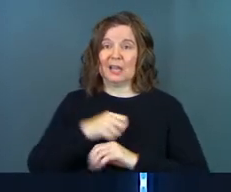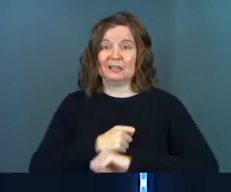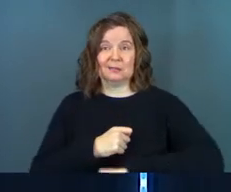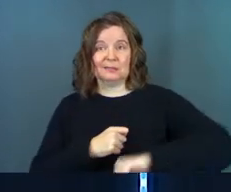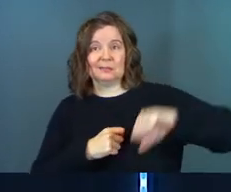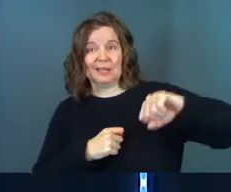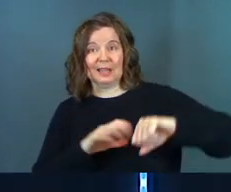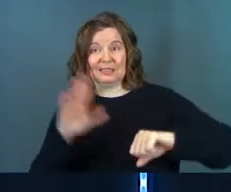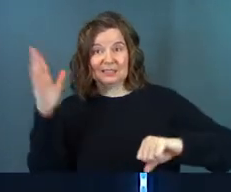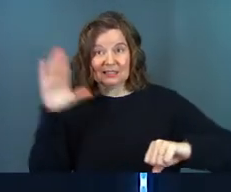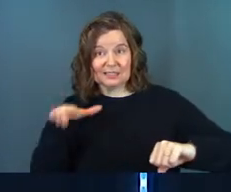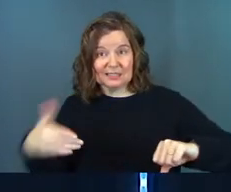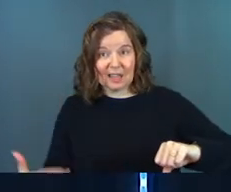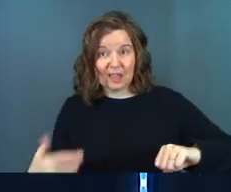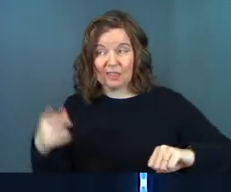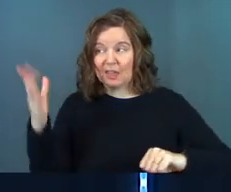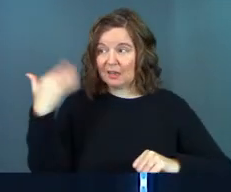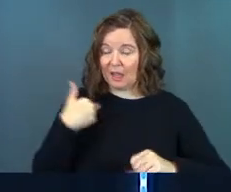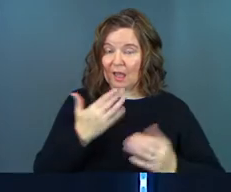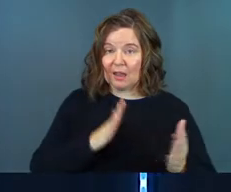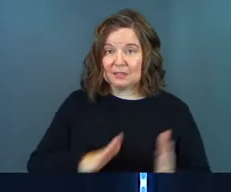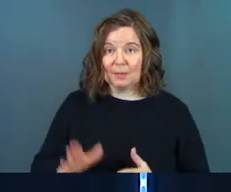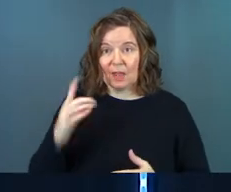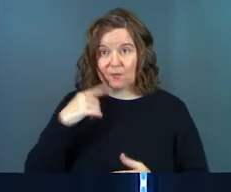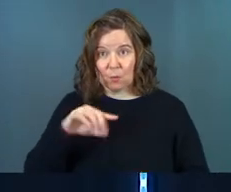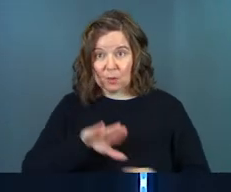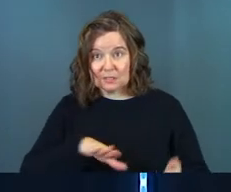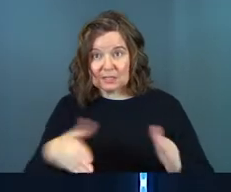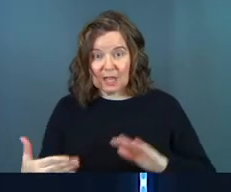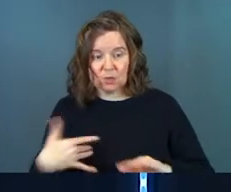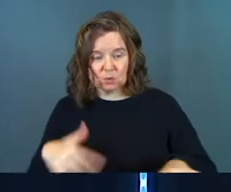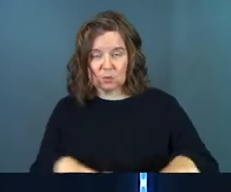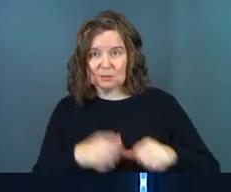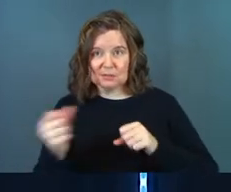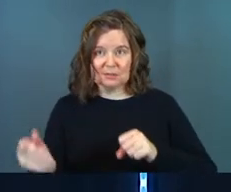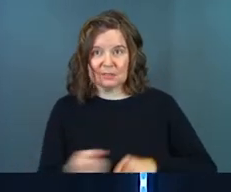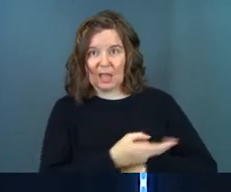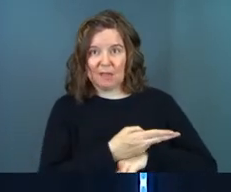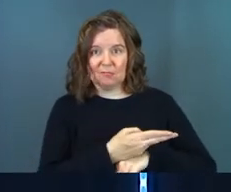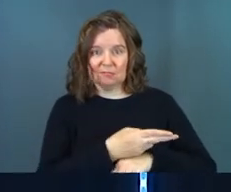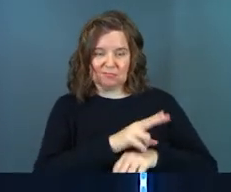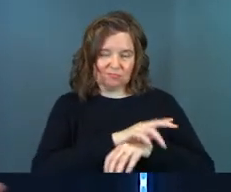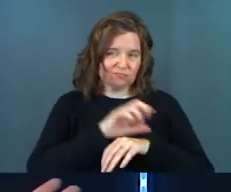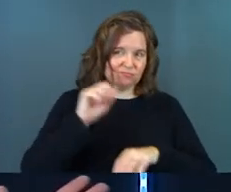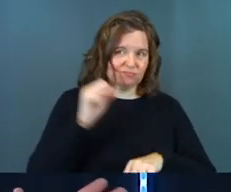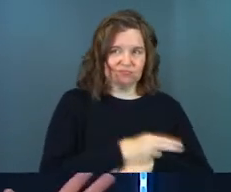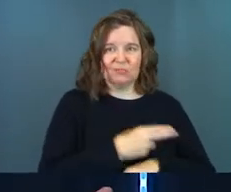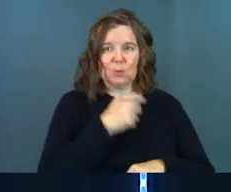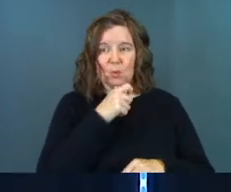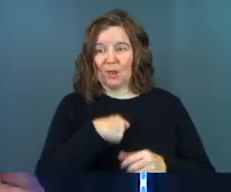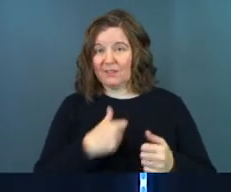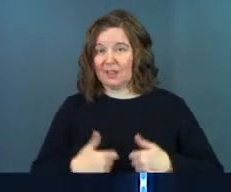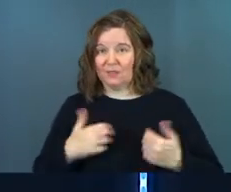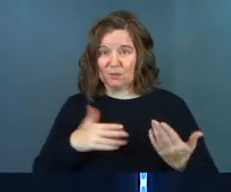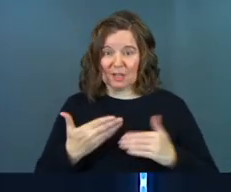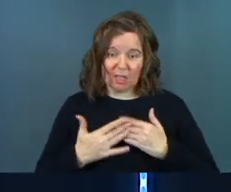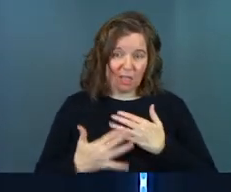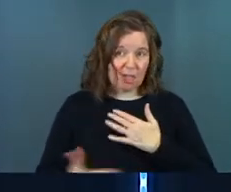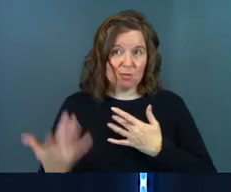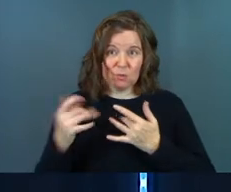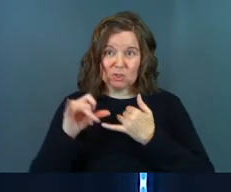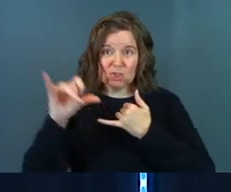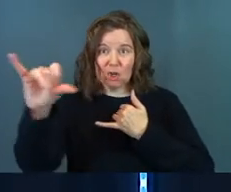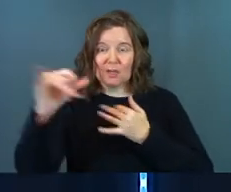against death and that God has a plan for death, to take it out, to take it down, and that we don't have to live with death throughout